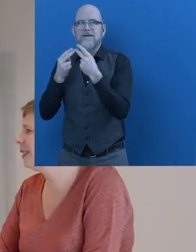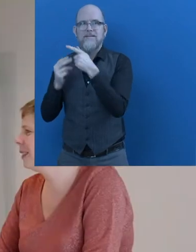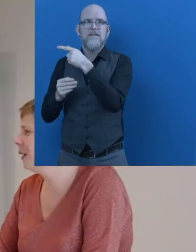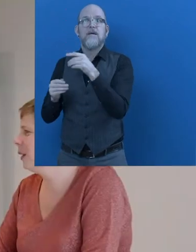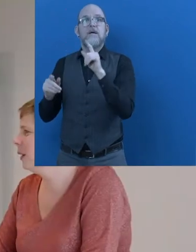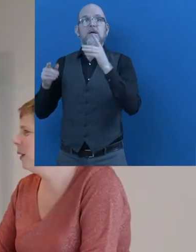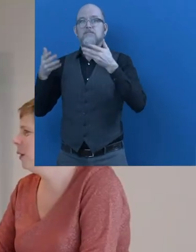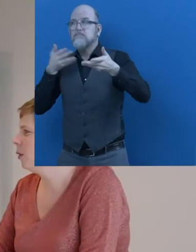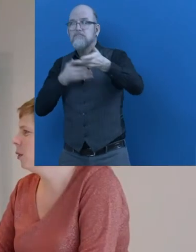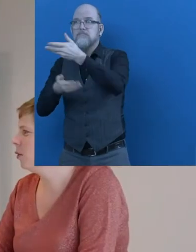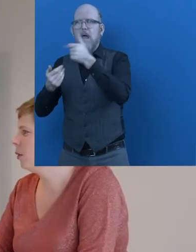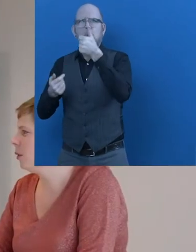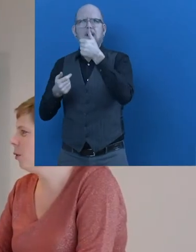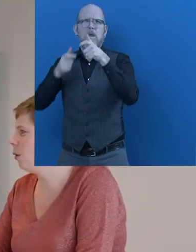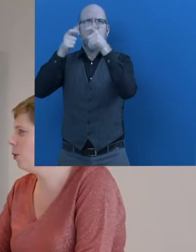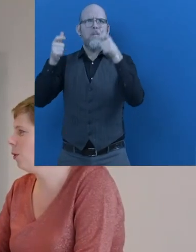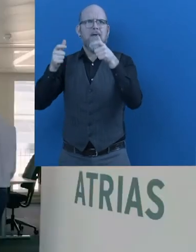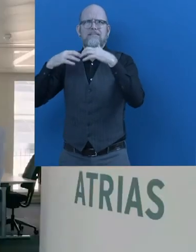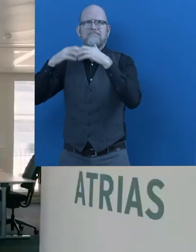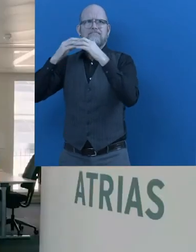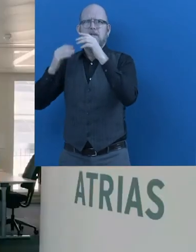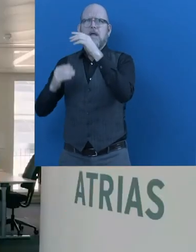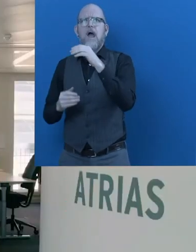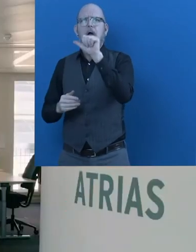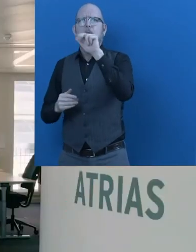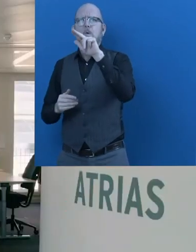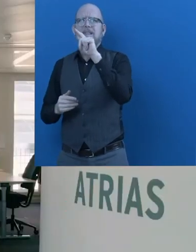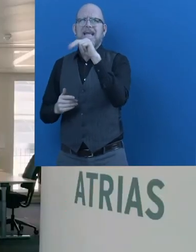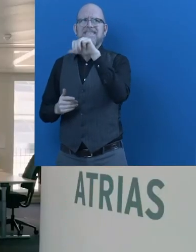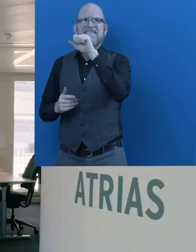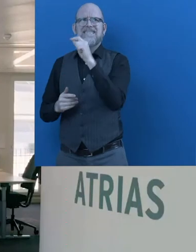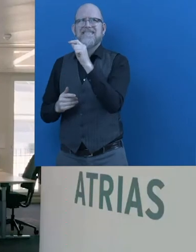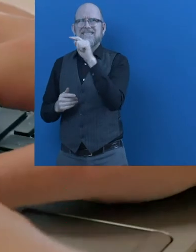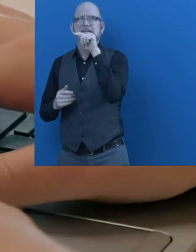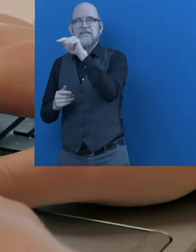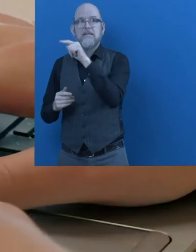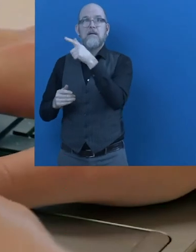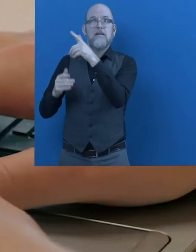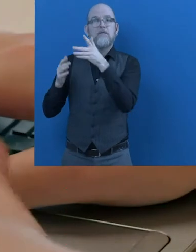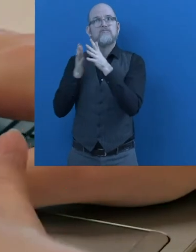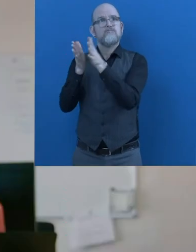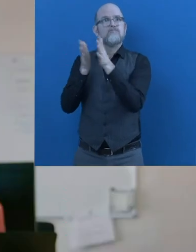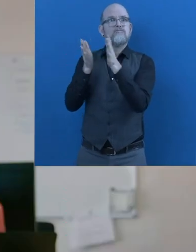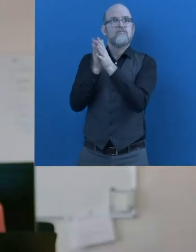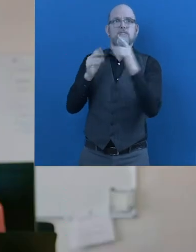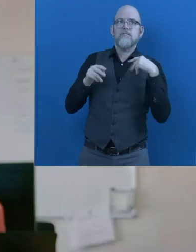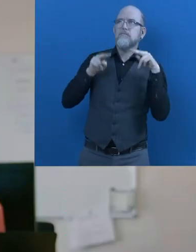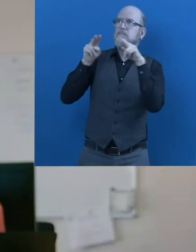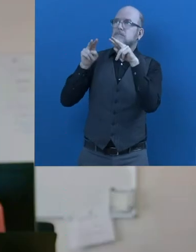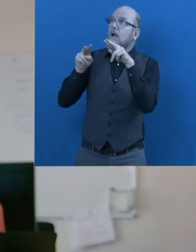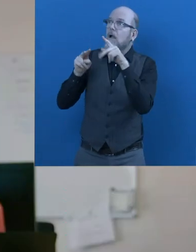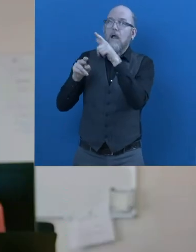entrepreneur presented during that conference the company Autist working with people on the spectrum.